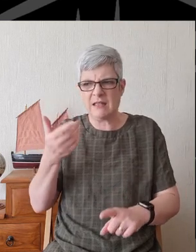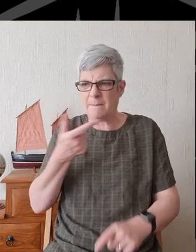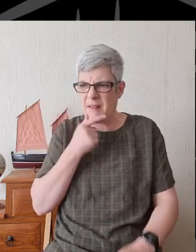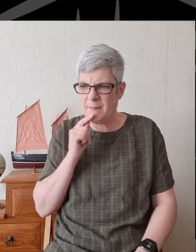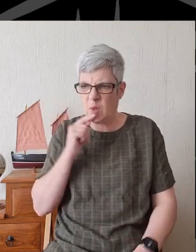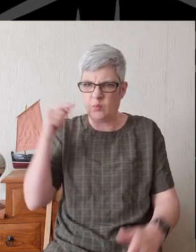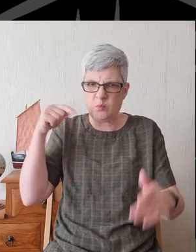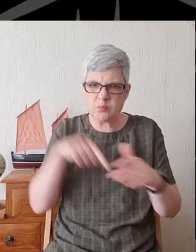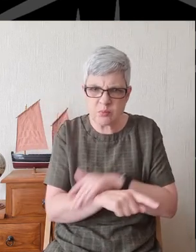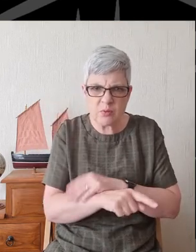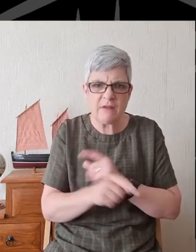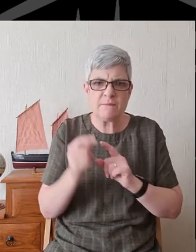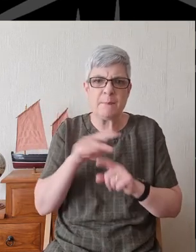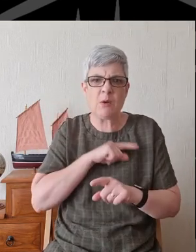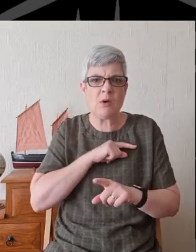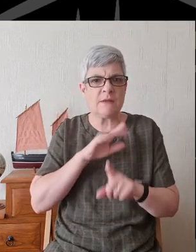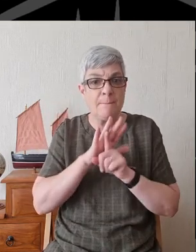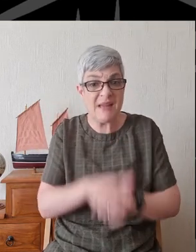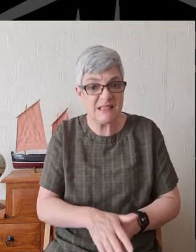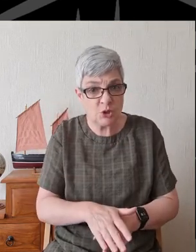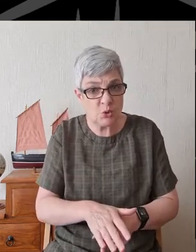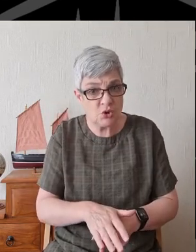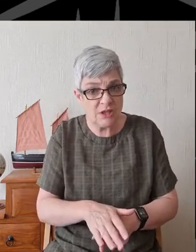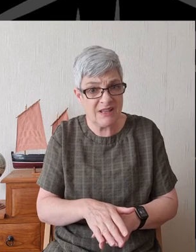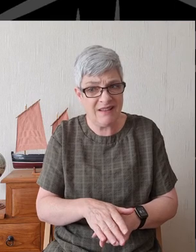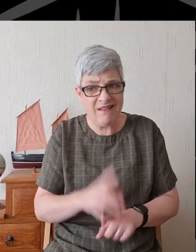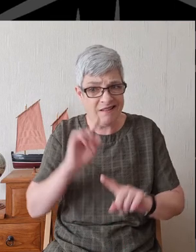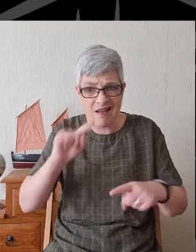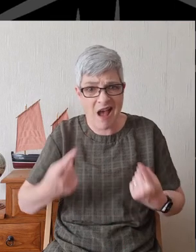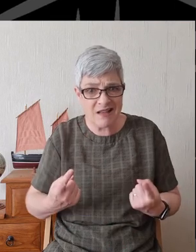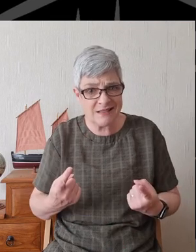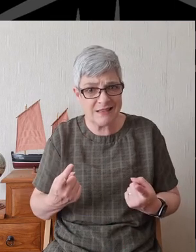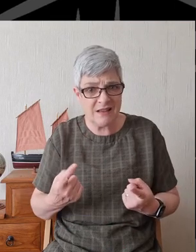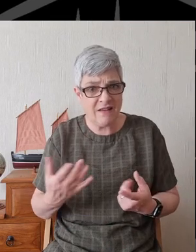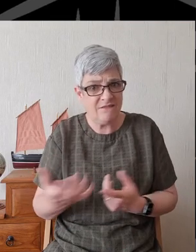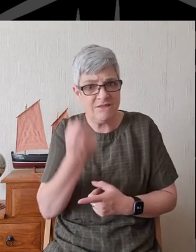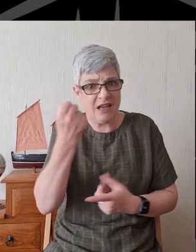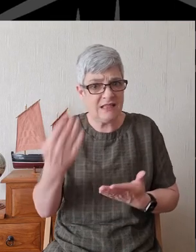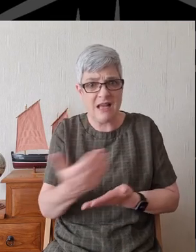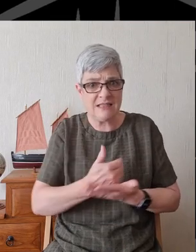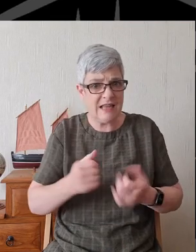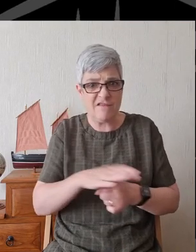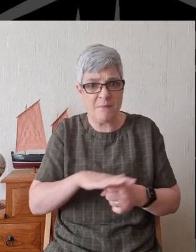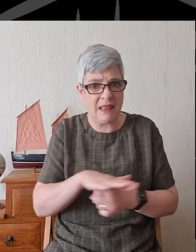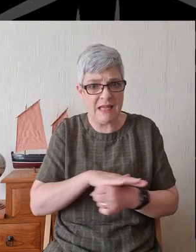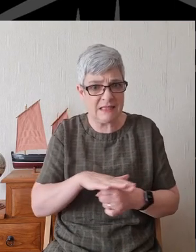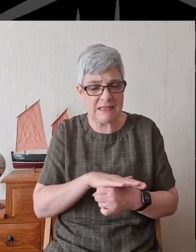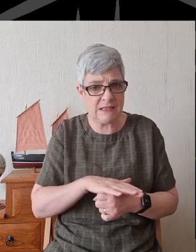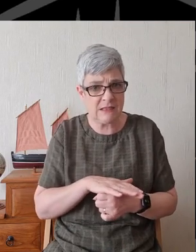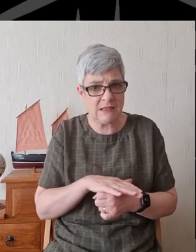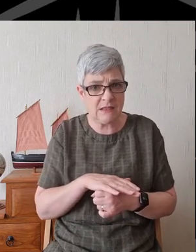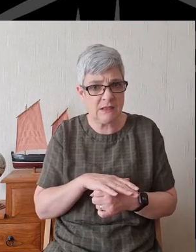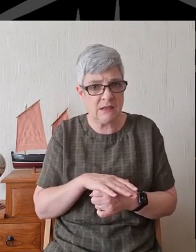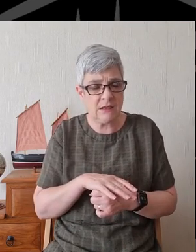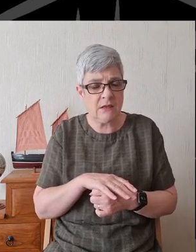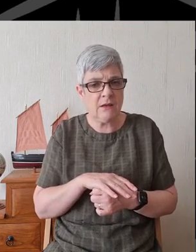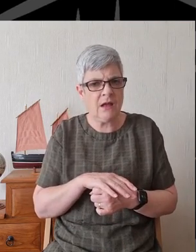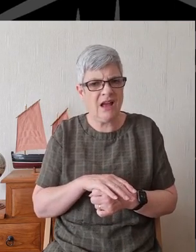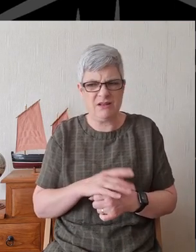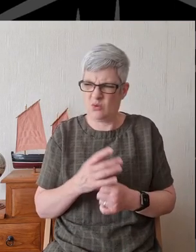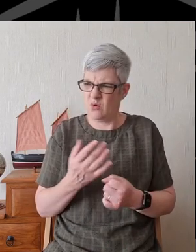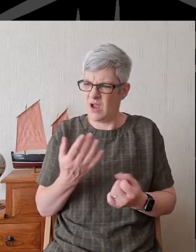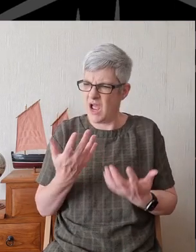to use Irregular routes To travel to safety And it seems hard To reconcile this